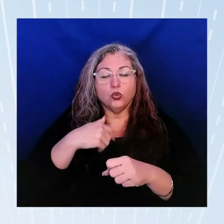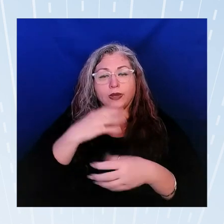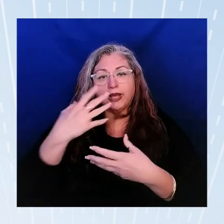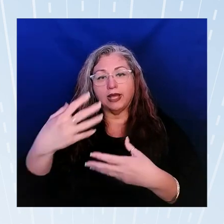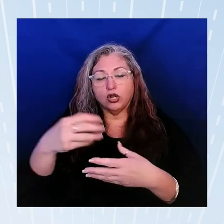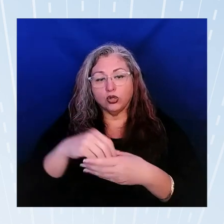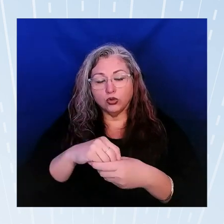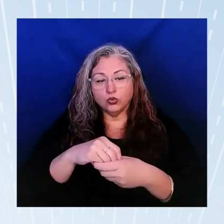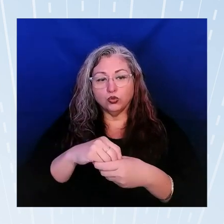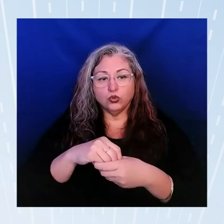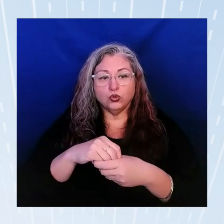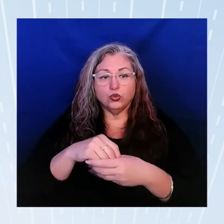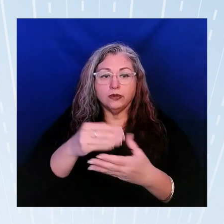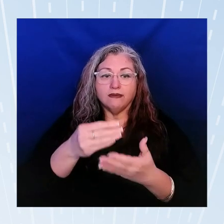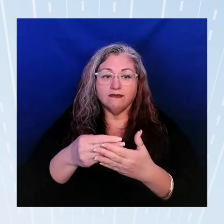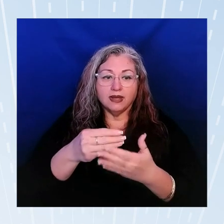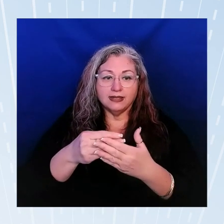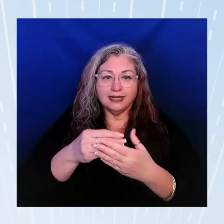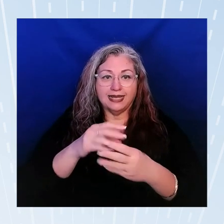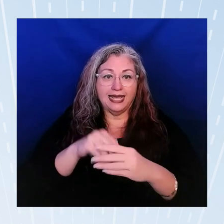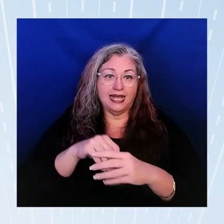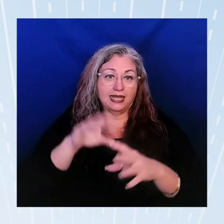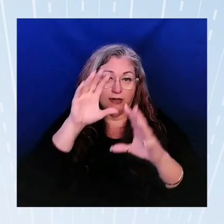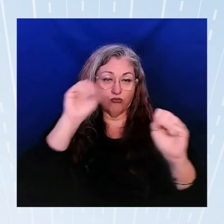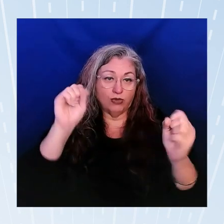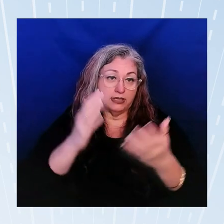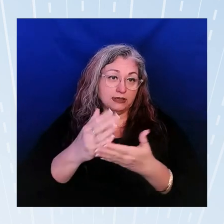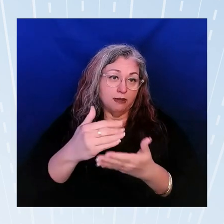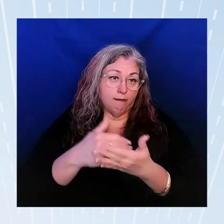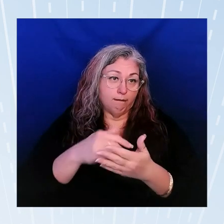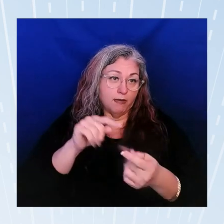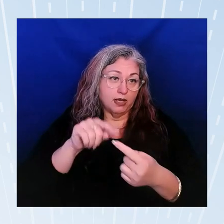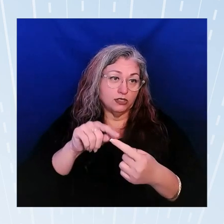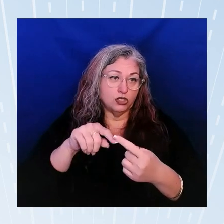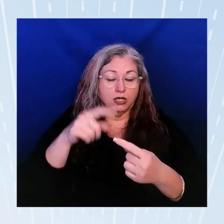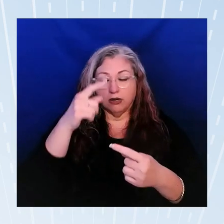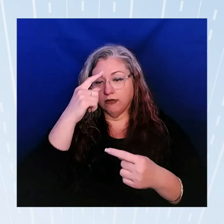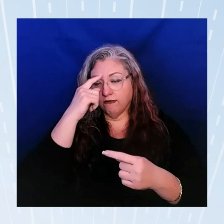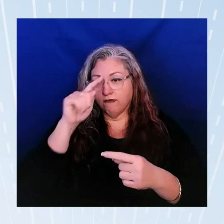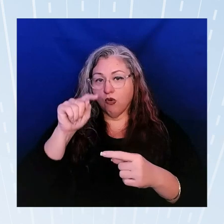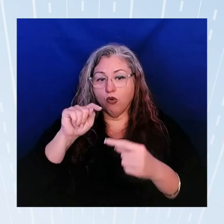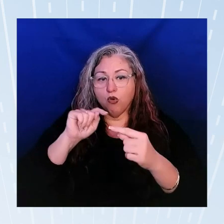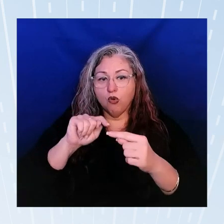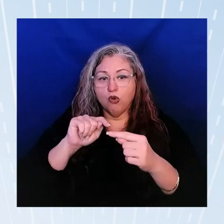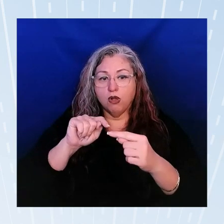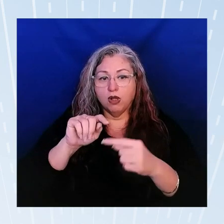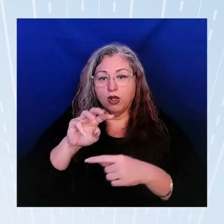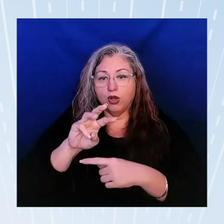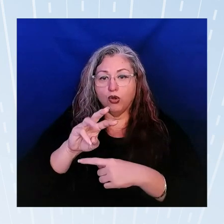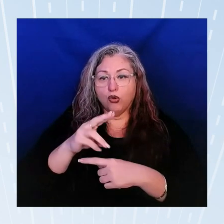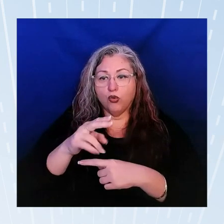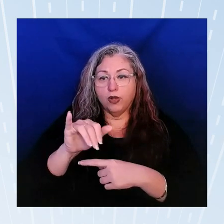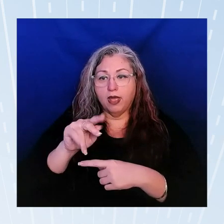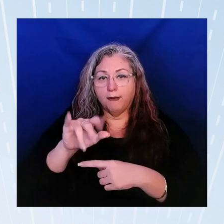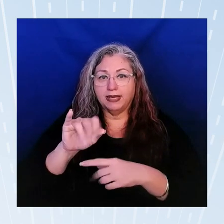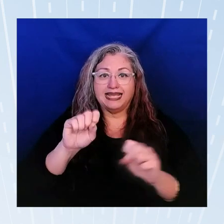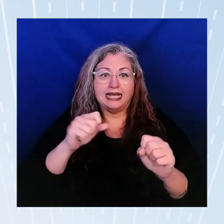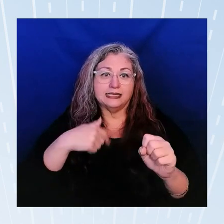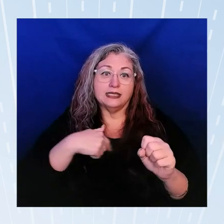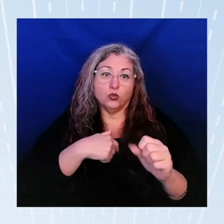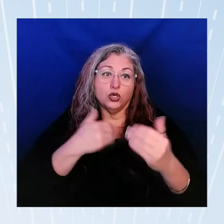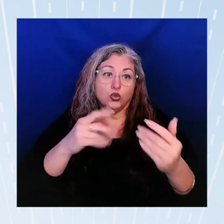uh funding in the president's budget for uh for we on be yeah let's do that okay